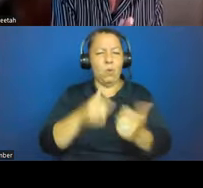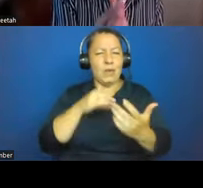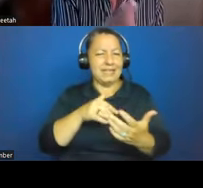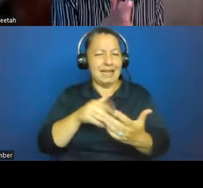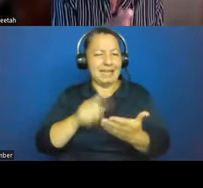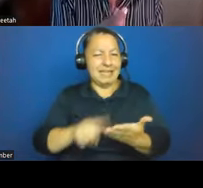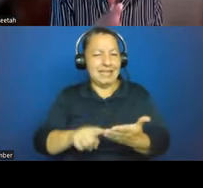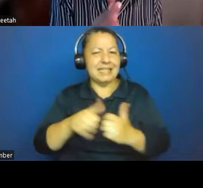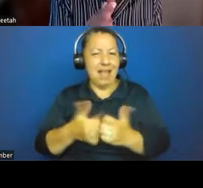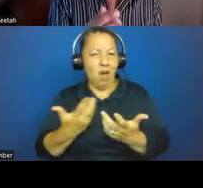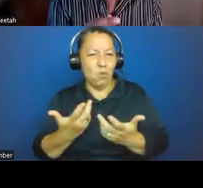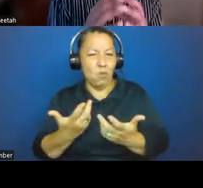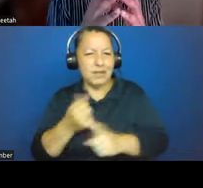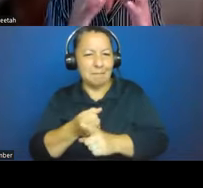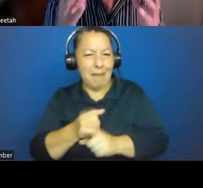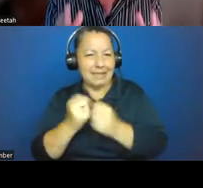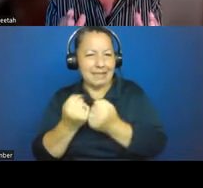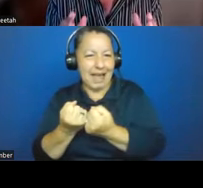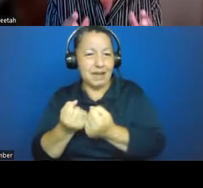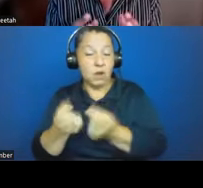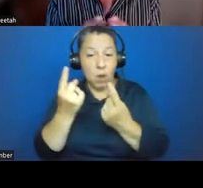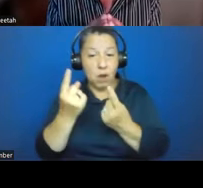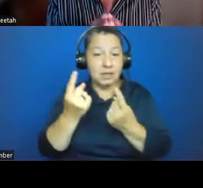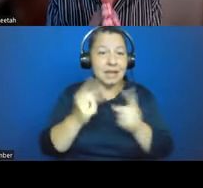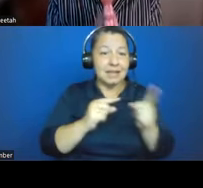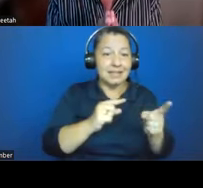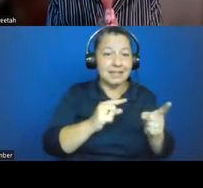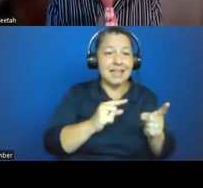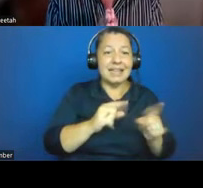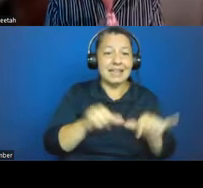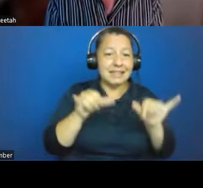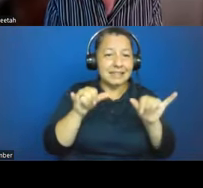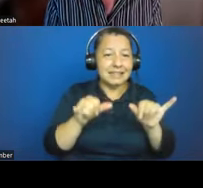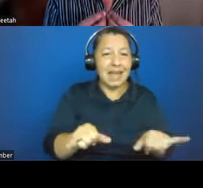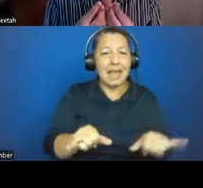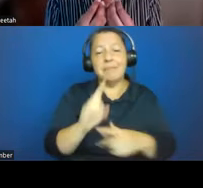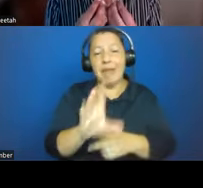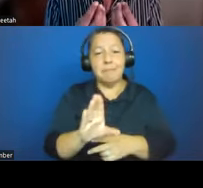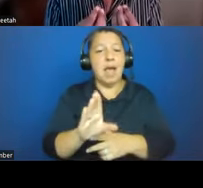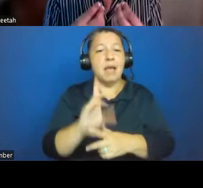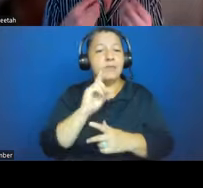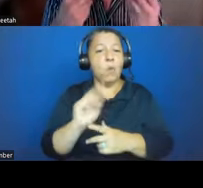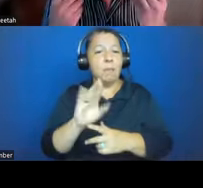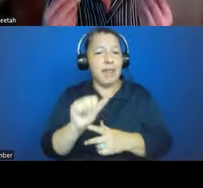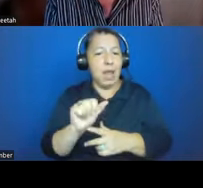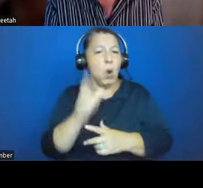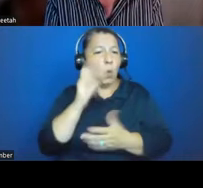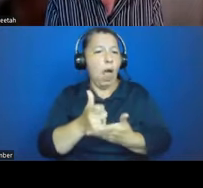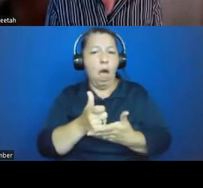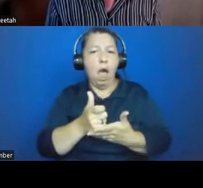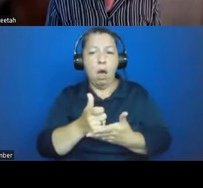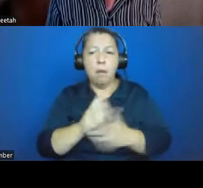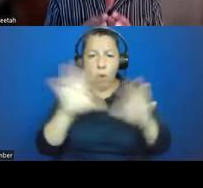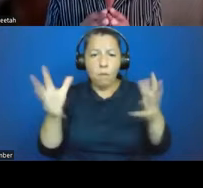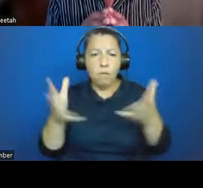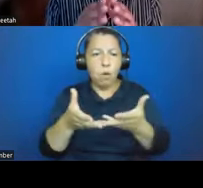a synchronized database on malaria is obviously something of utility, but what we hope is that we want to take this concept